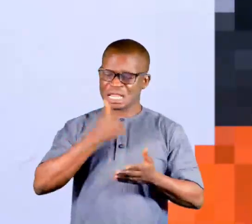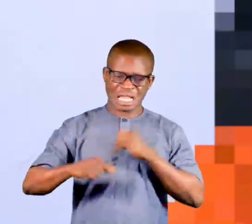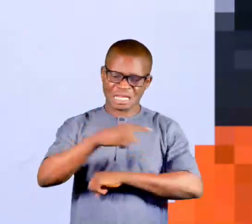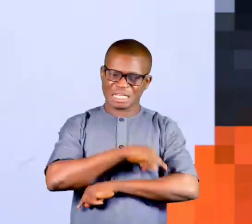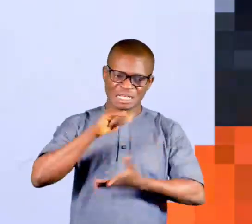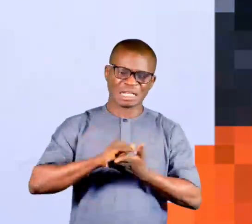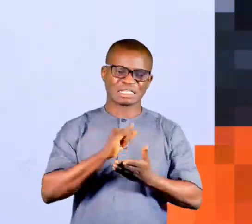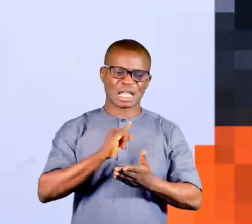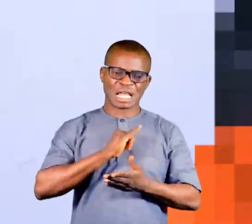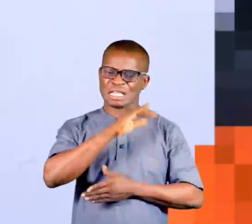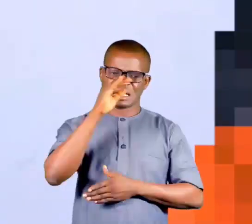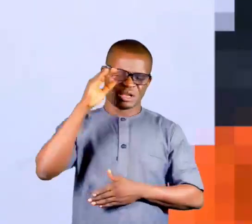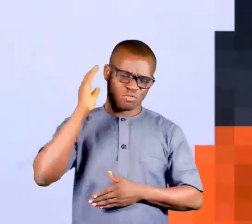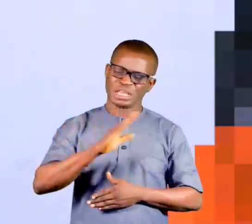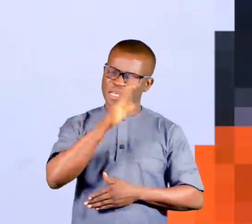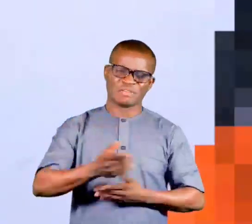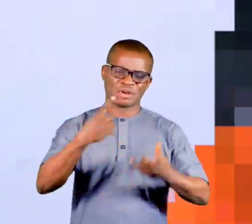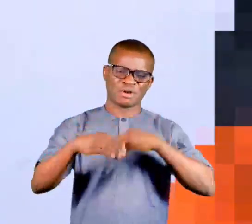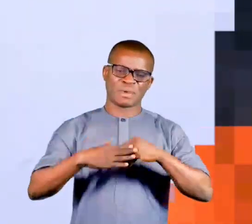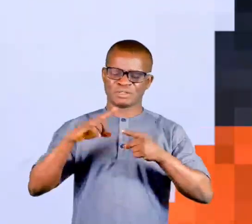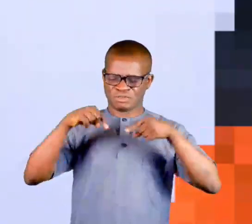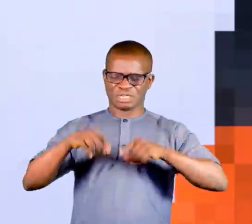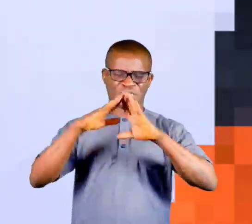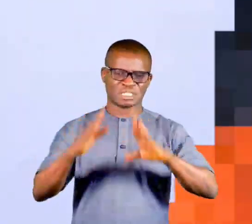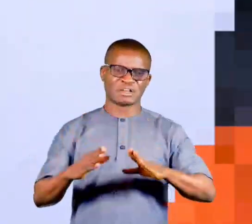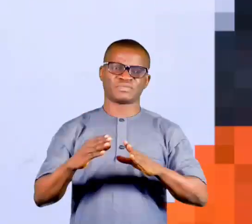any day that I ever come back in